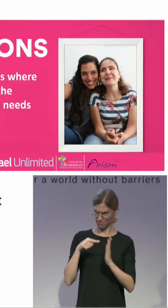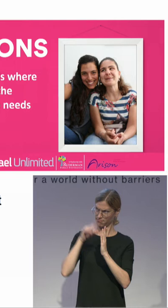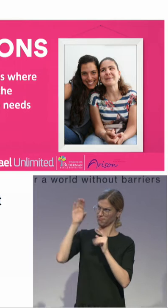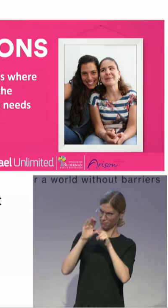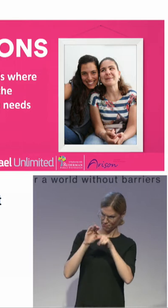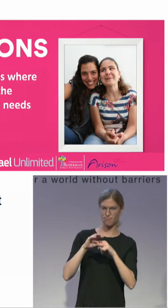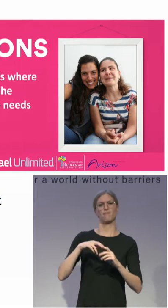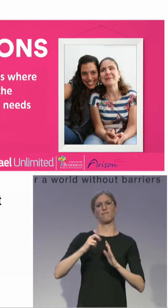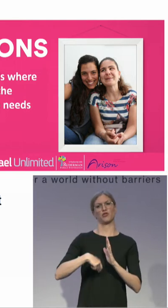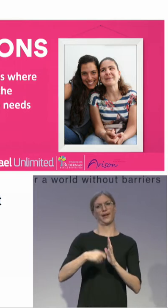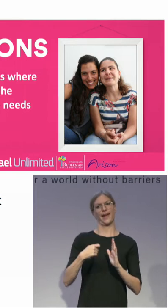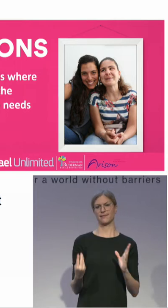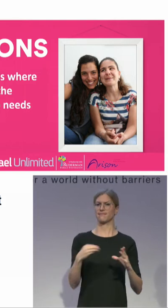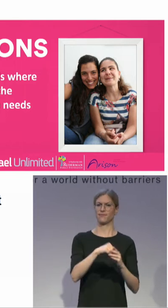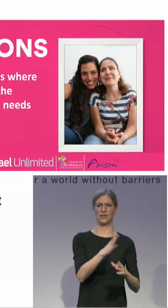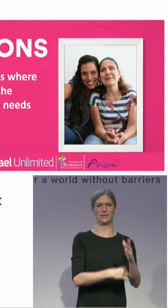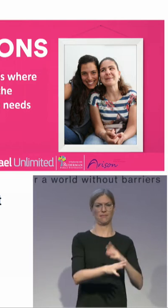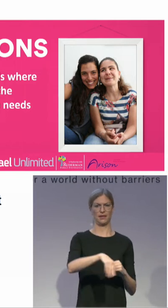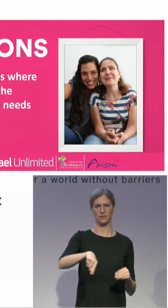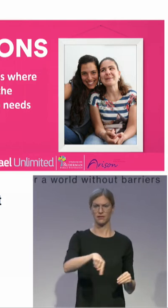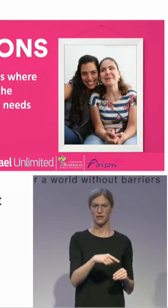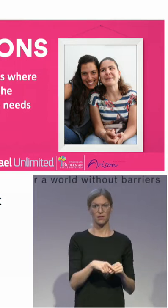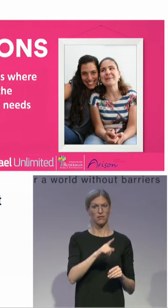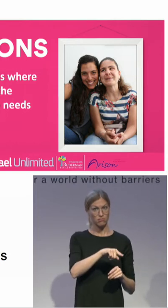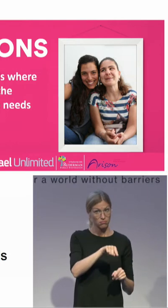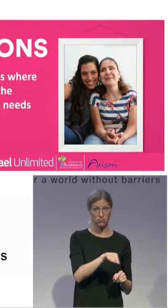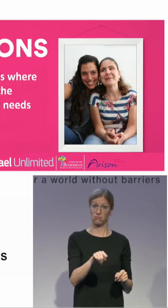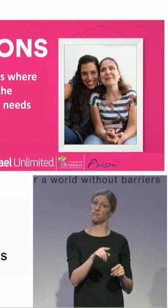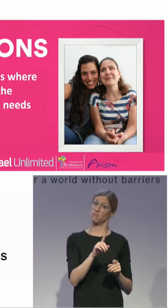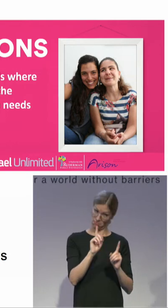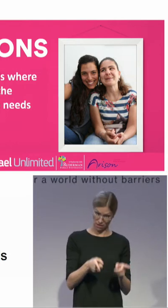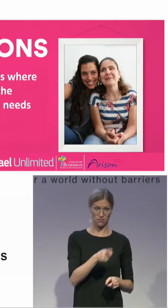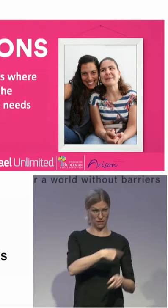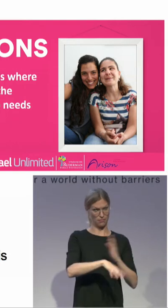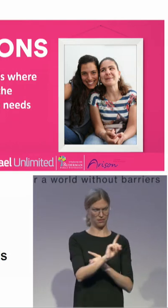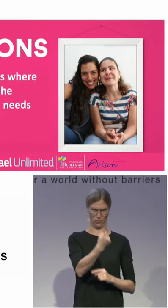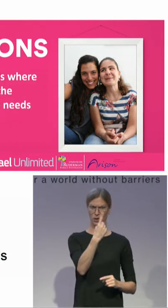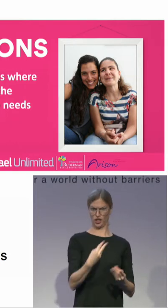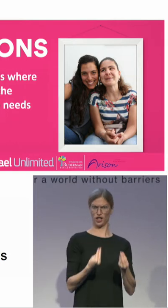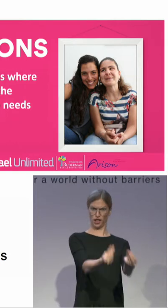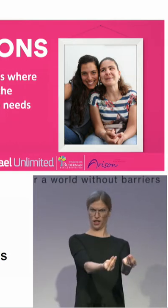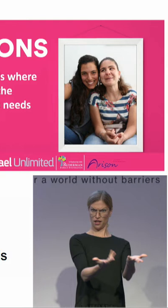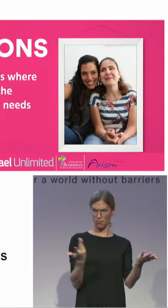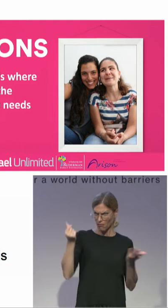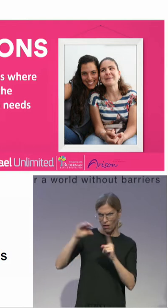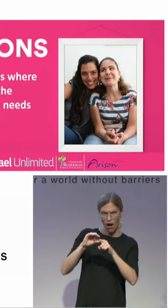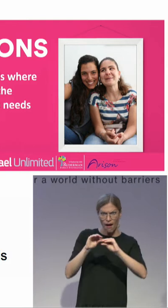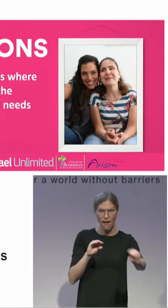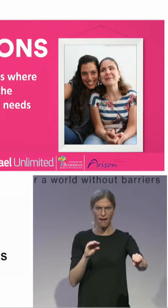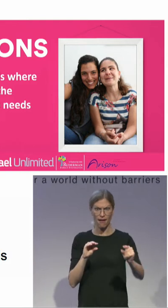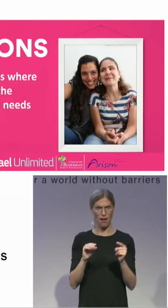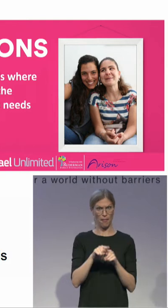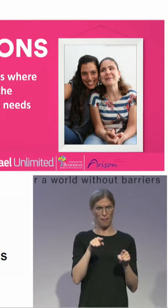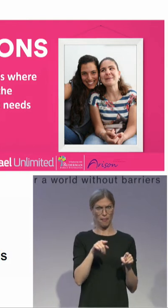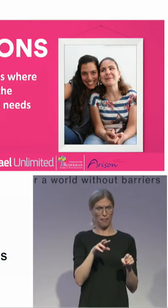only bettering the life of people with disabilities and help them fulfill their dreams, but it also costs less.